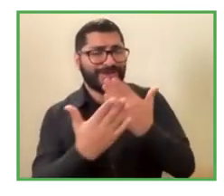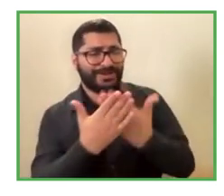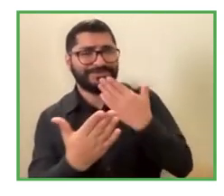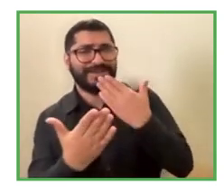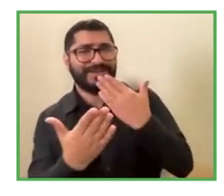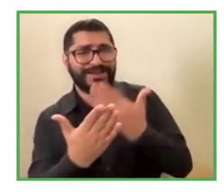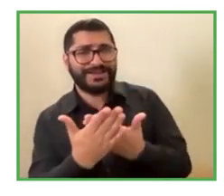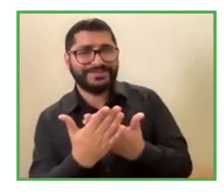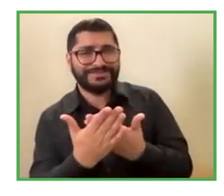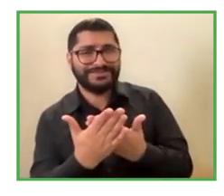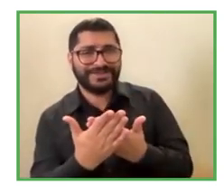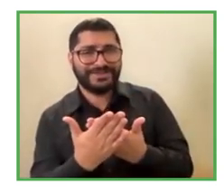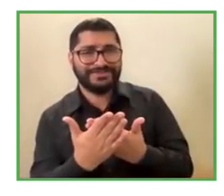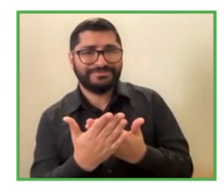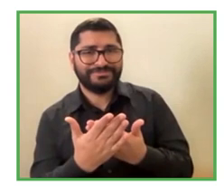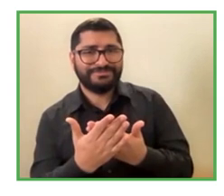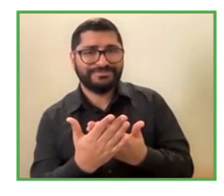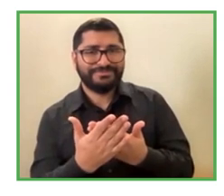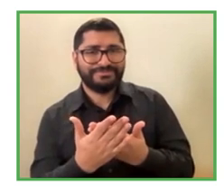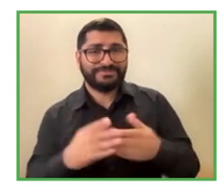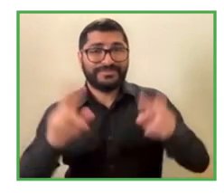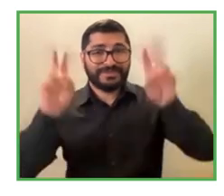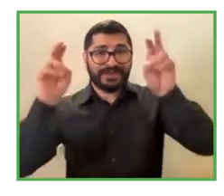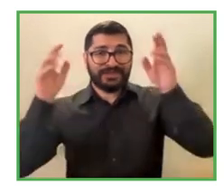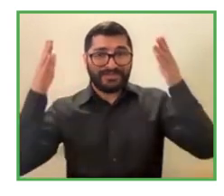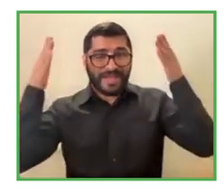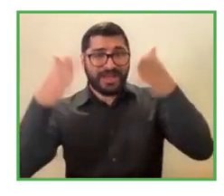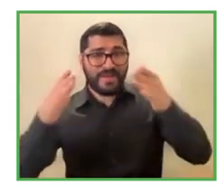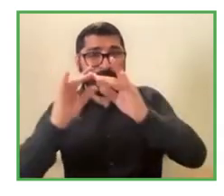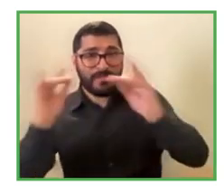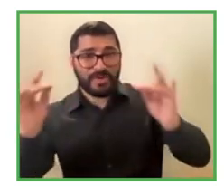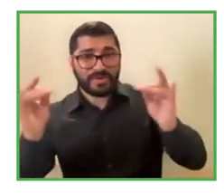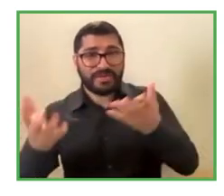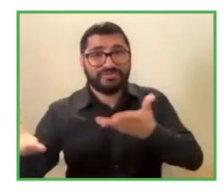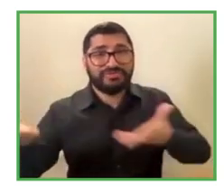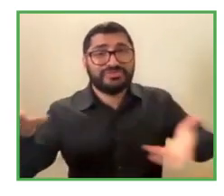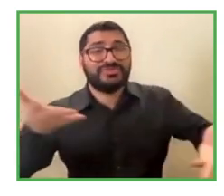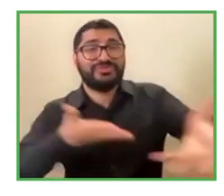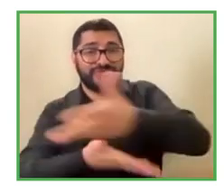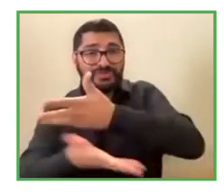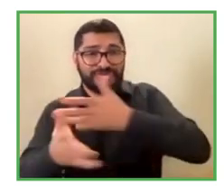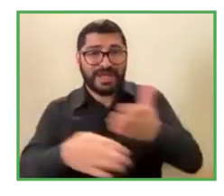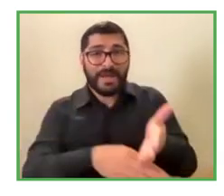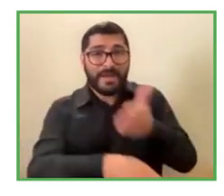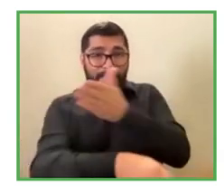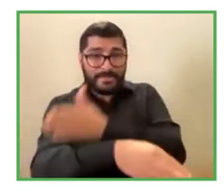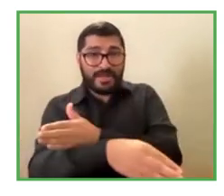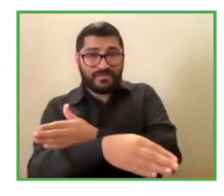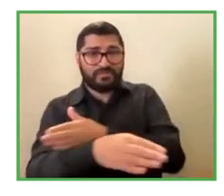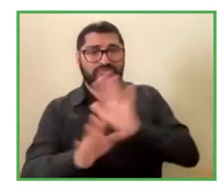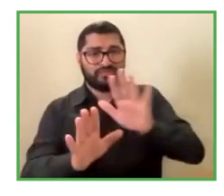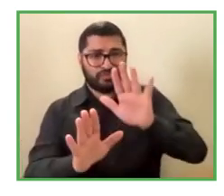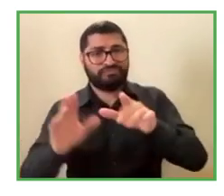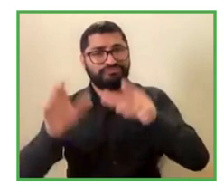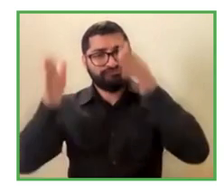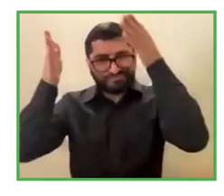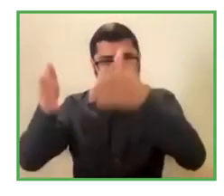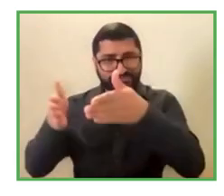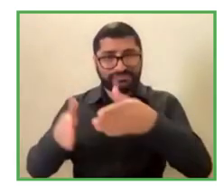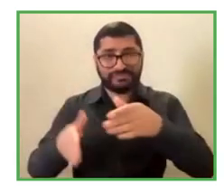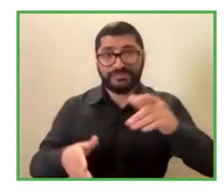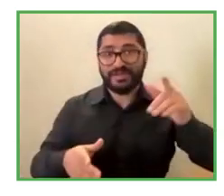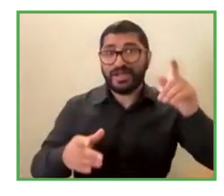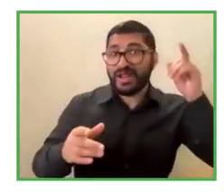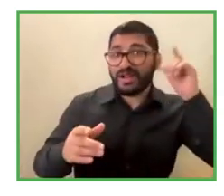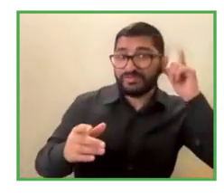essentially, like I said, to get people's voice heard. And if I have to speak about the impact of